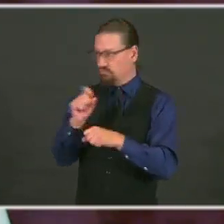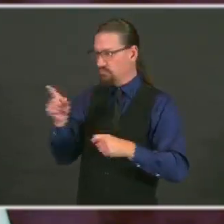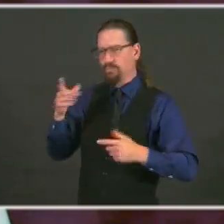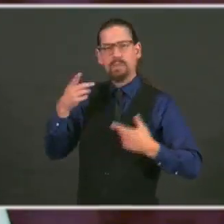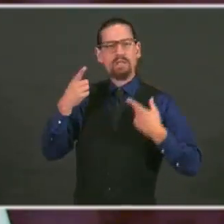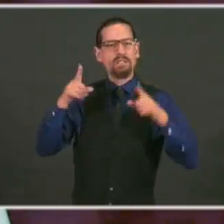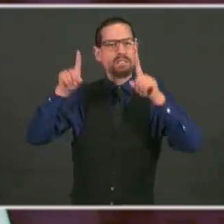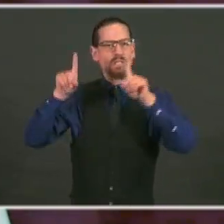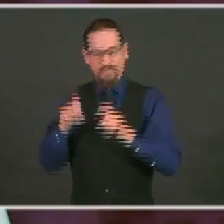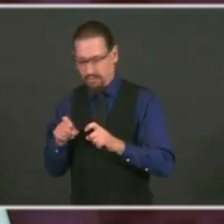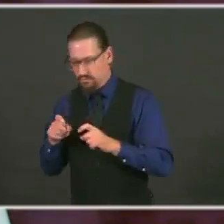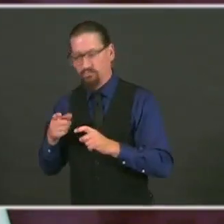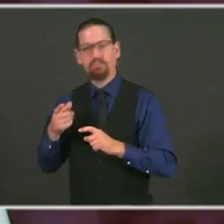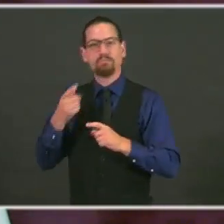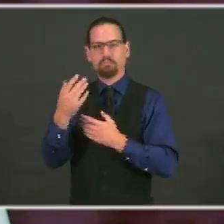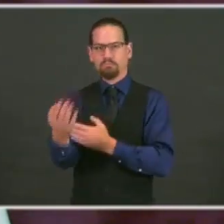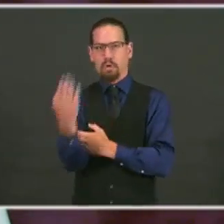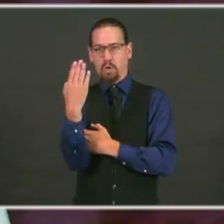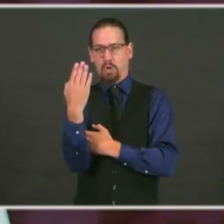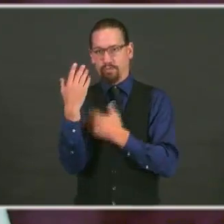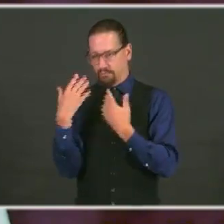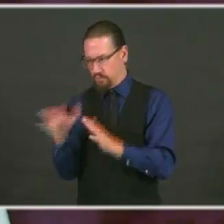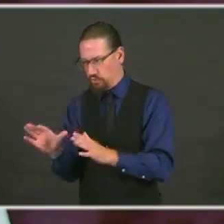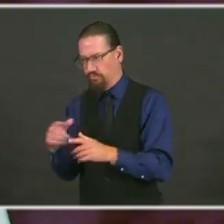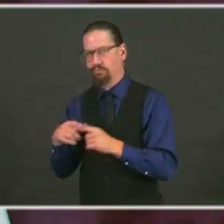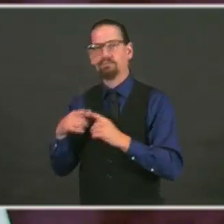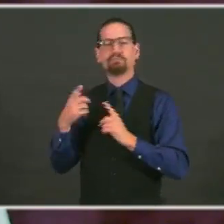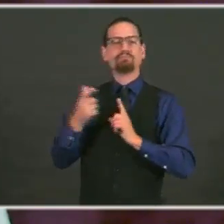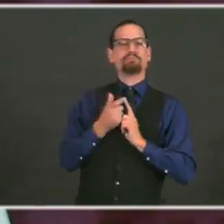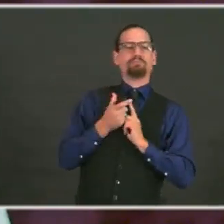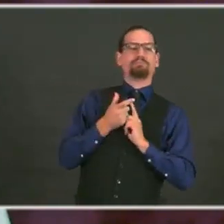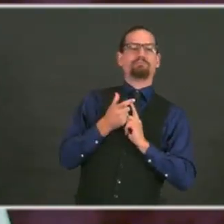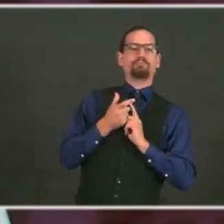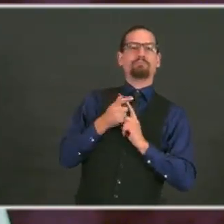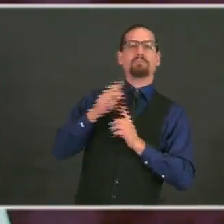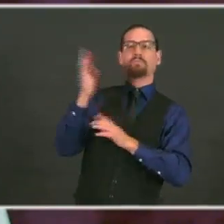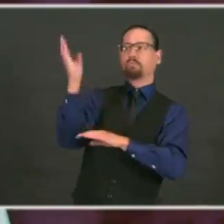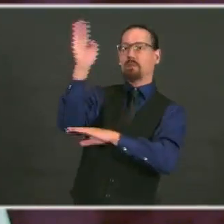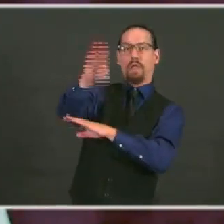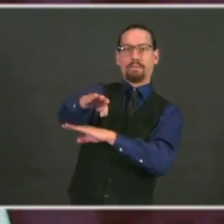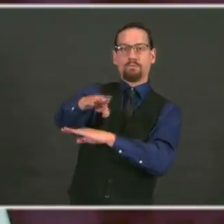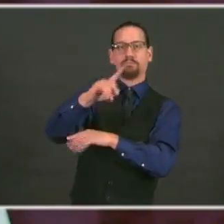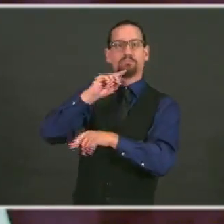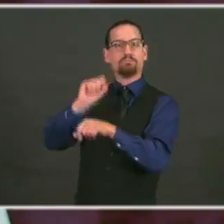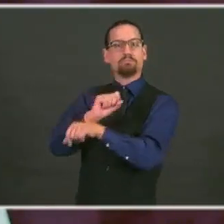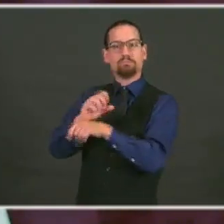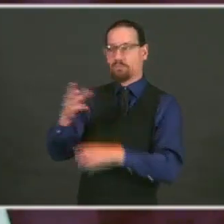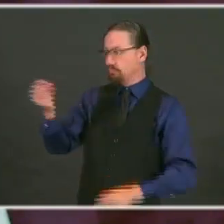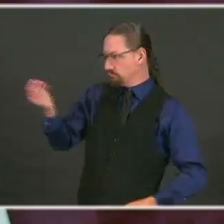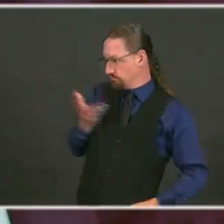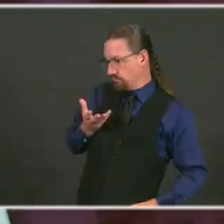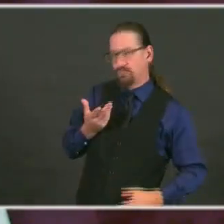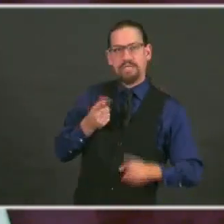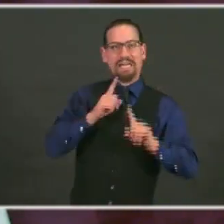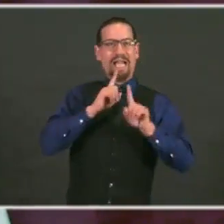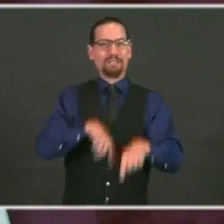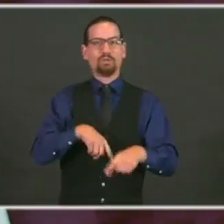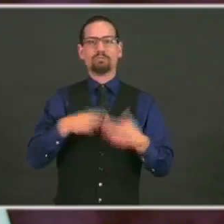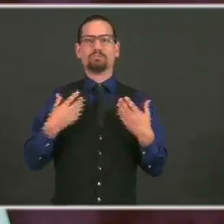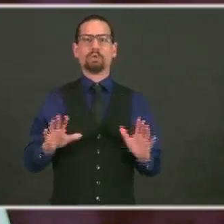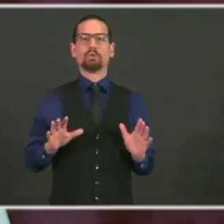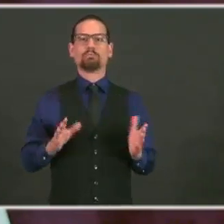Okay. Over the last two days, I would say, as I said, it's going very well. I want to tell you what we've done.